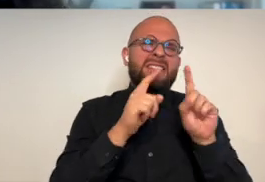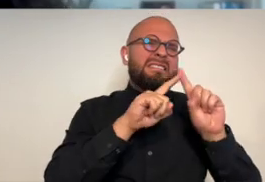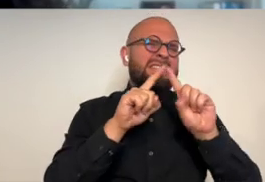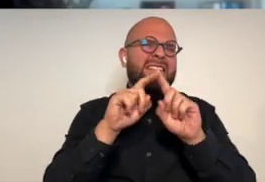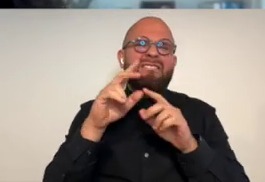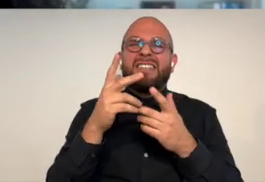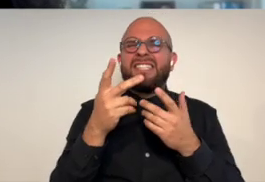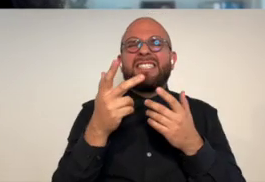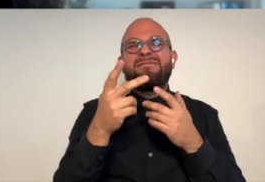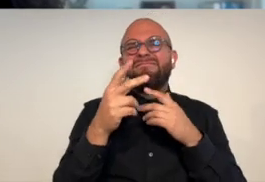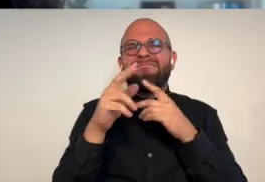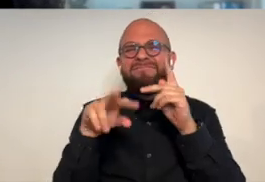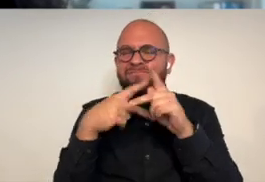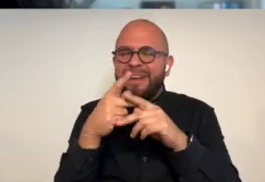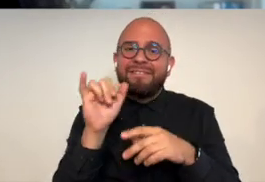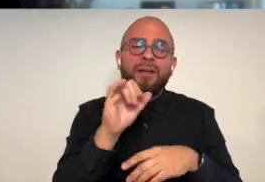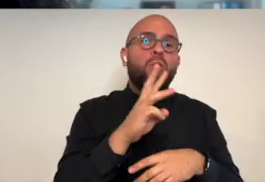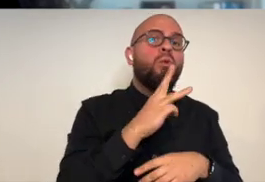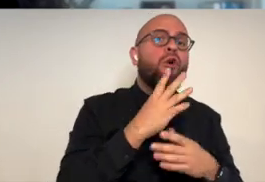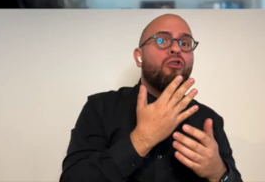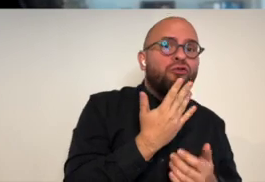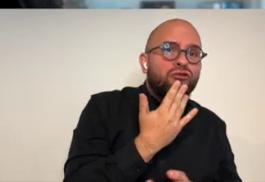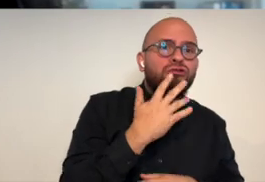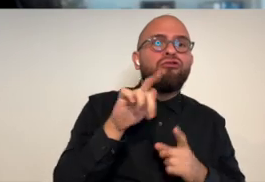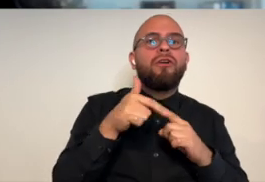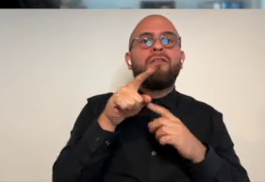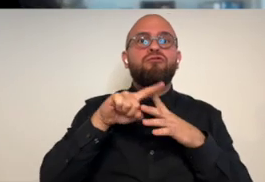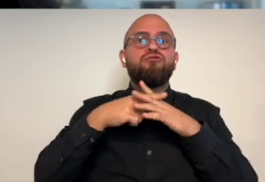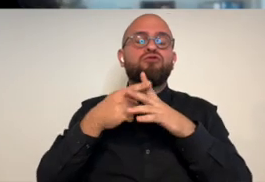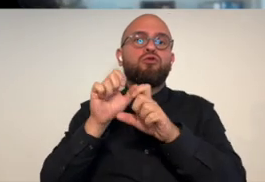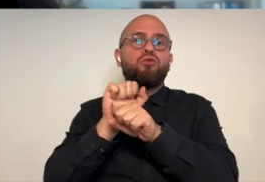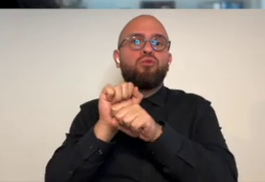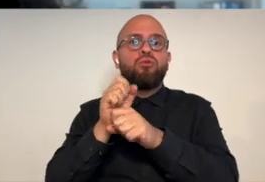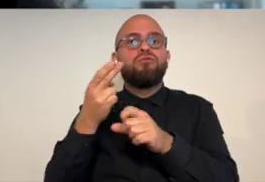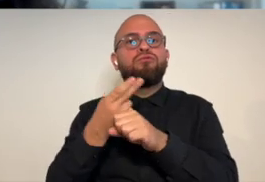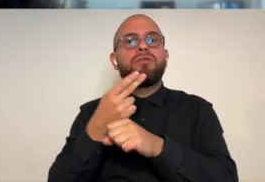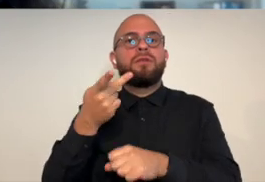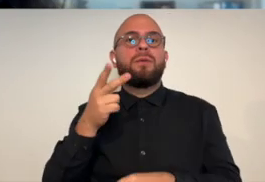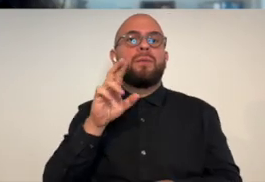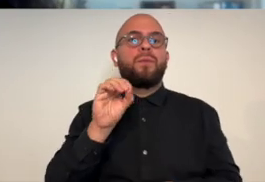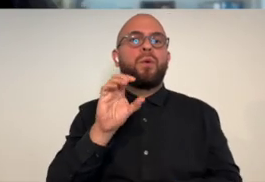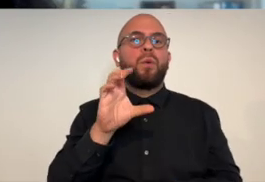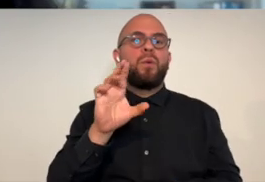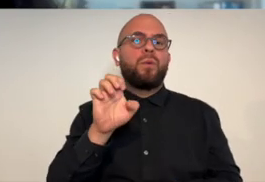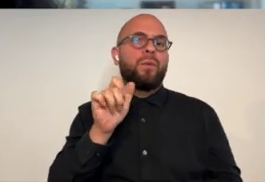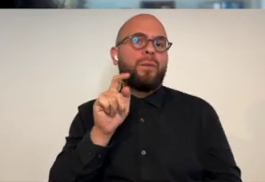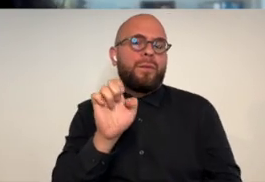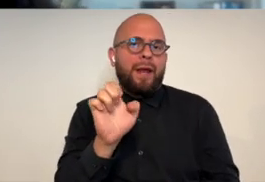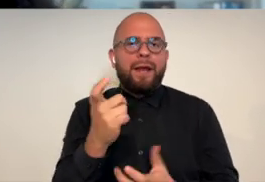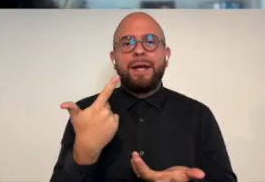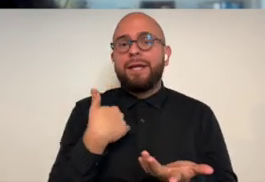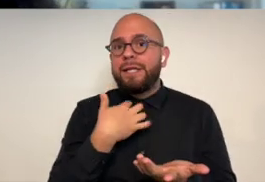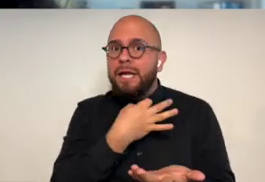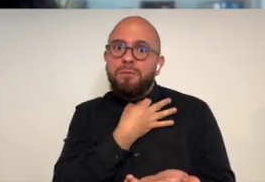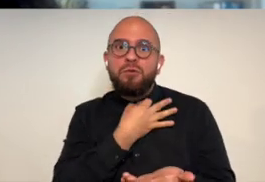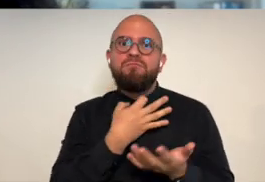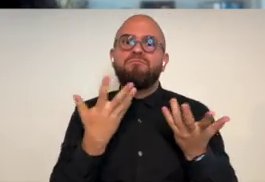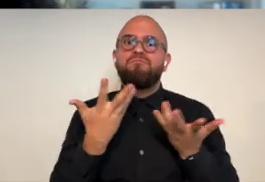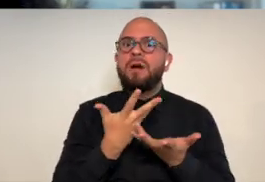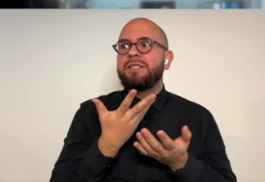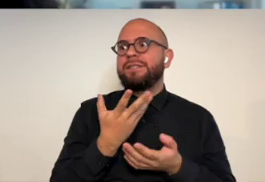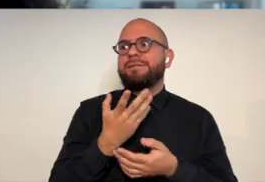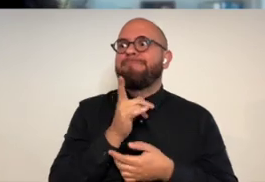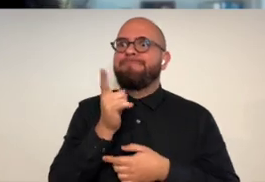because you were working in a variety of different mediums at the time you're you're doing watercolor and you were starting to do work and procreate